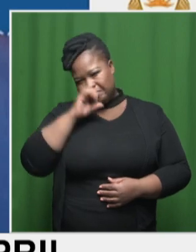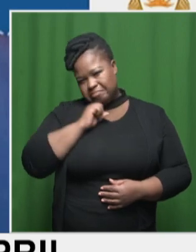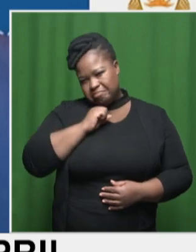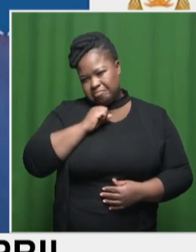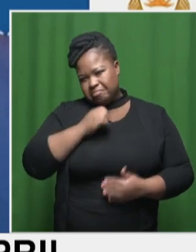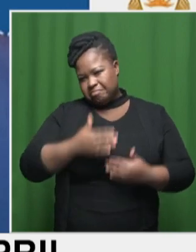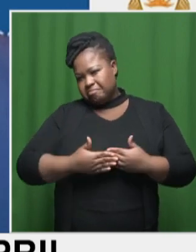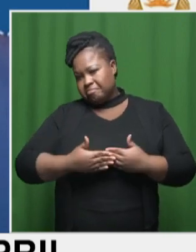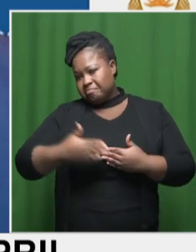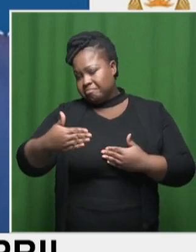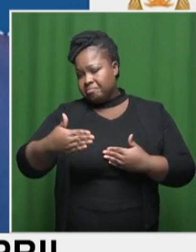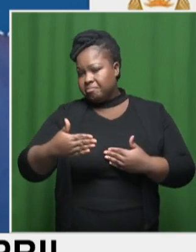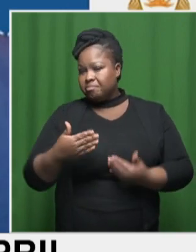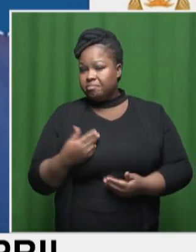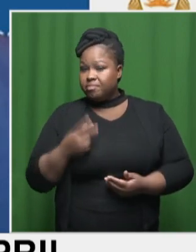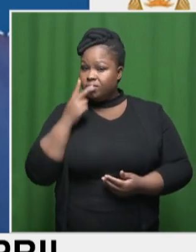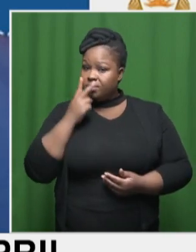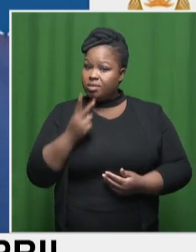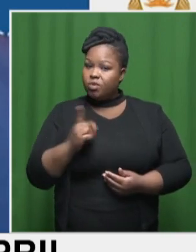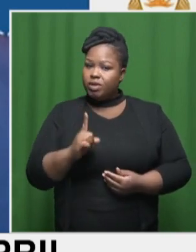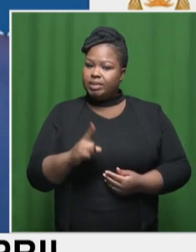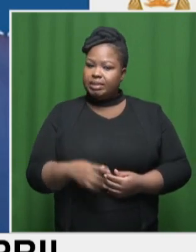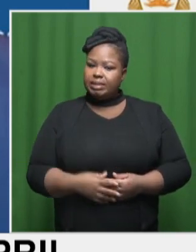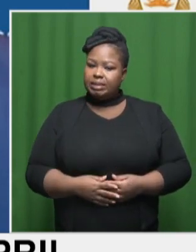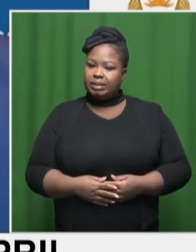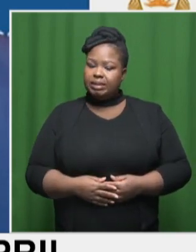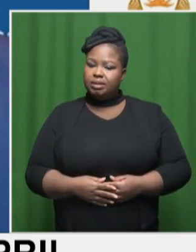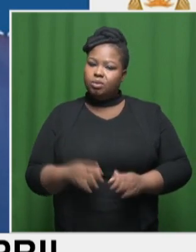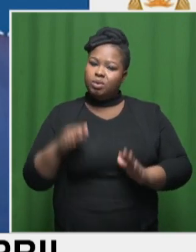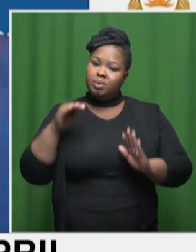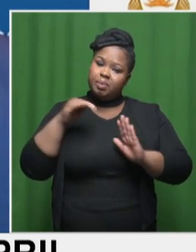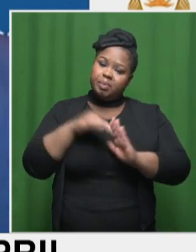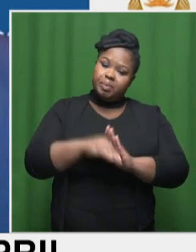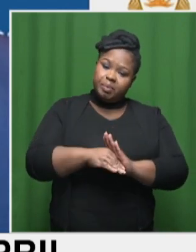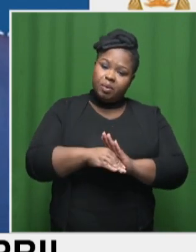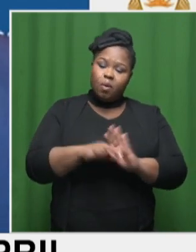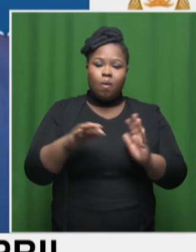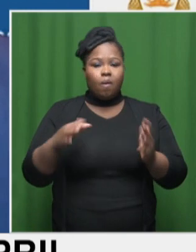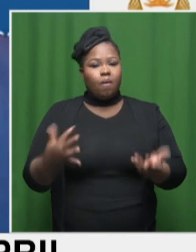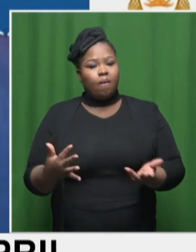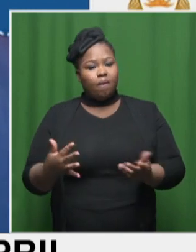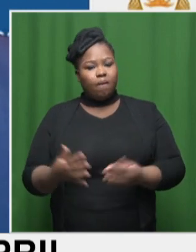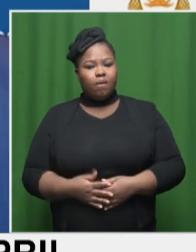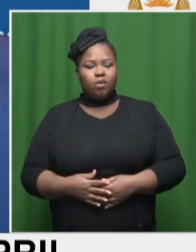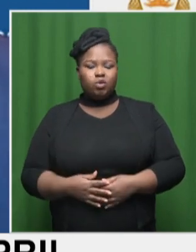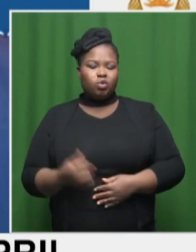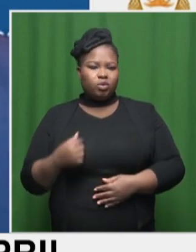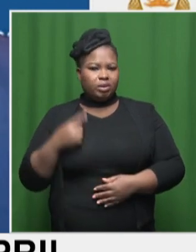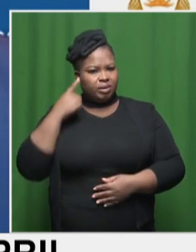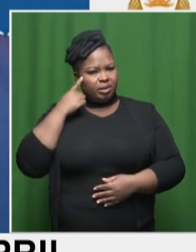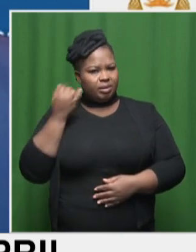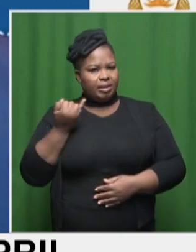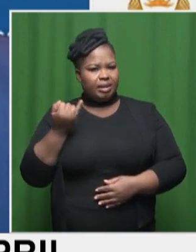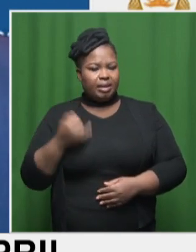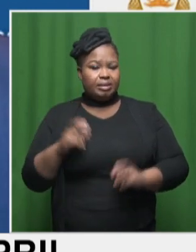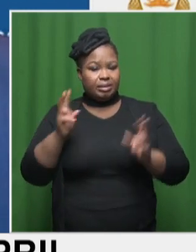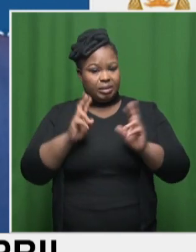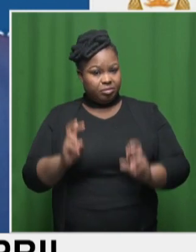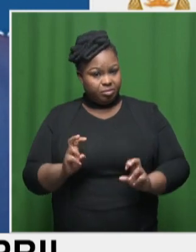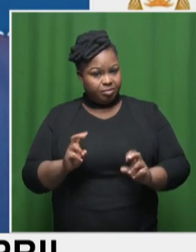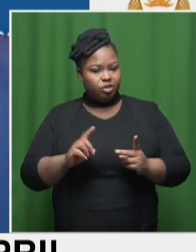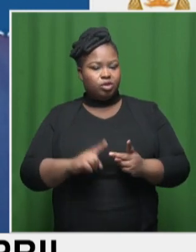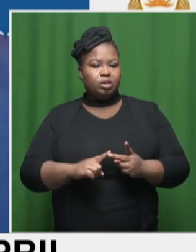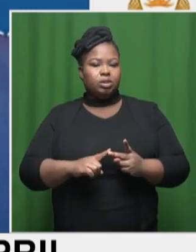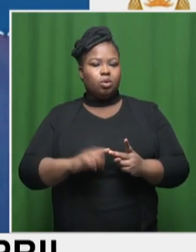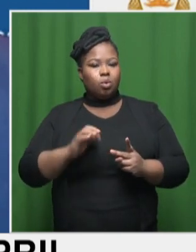of what we're likely to see? Are we likely to see this slowing down or will things like the utility prices